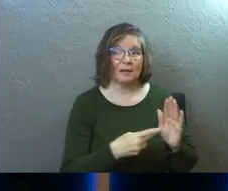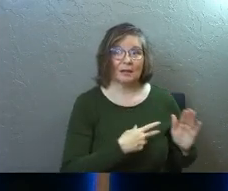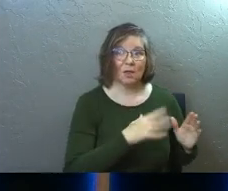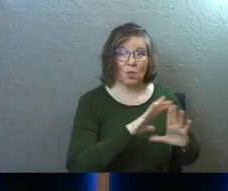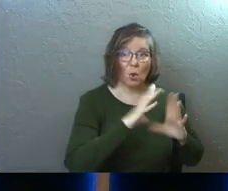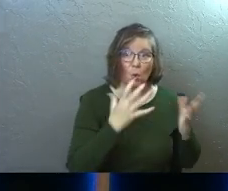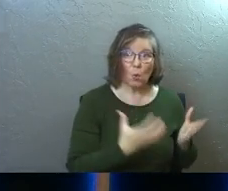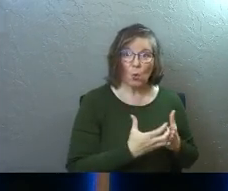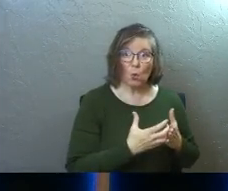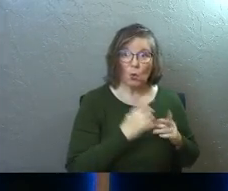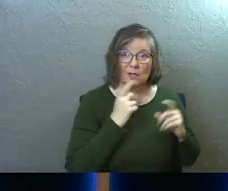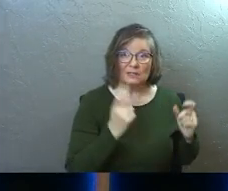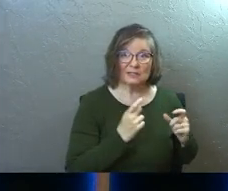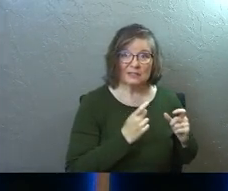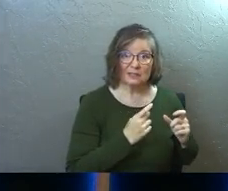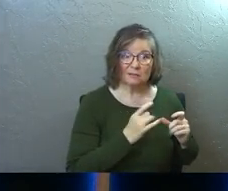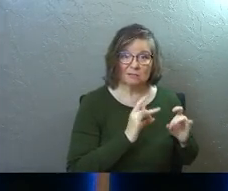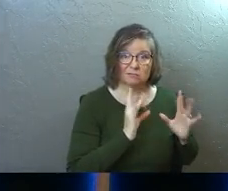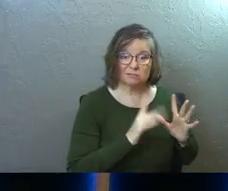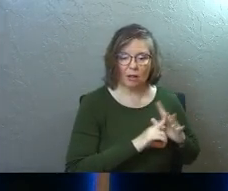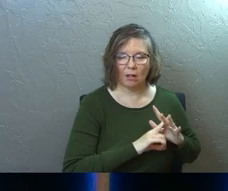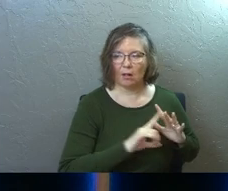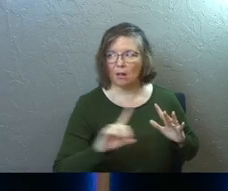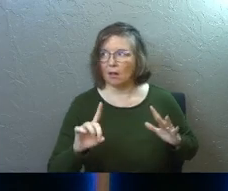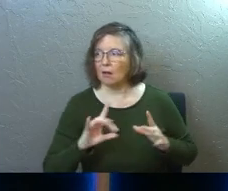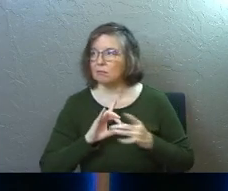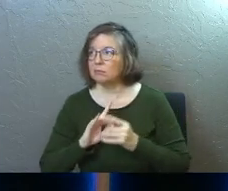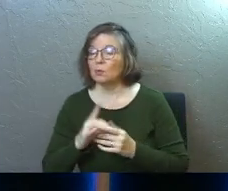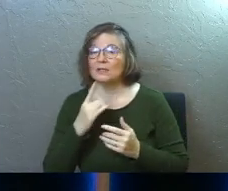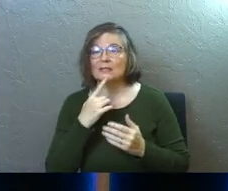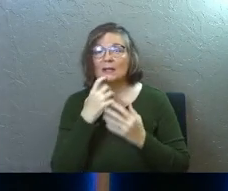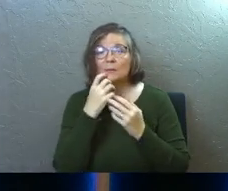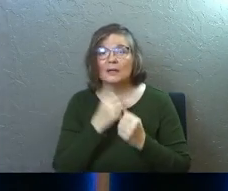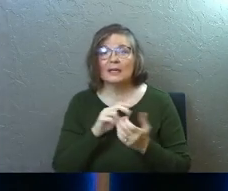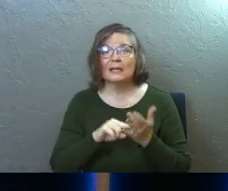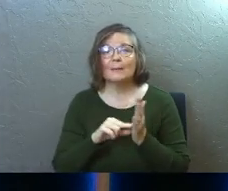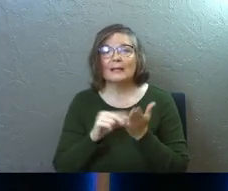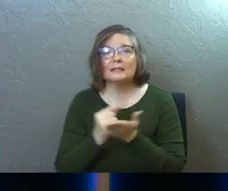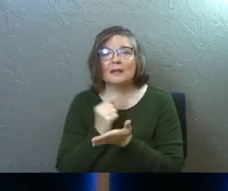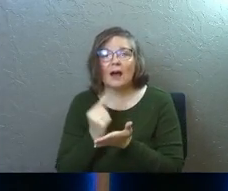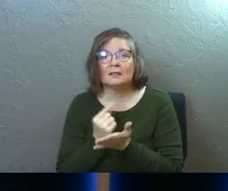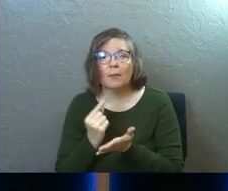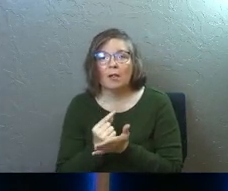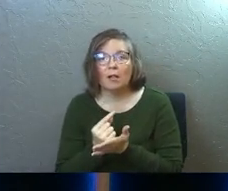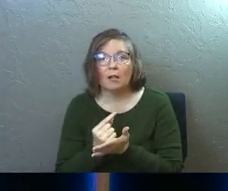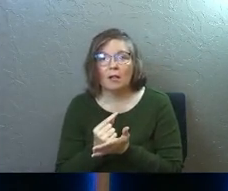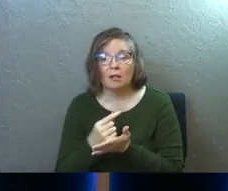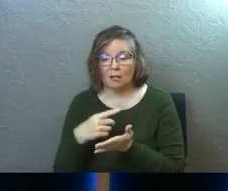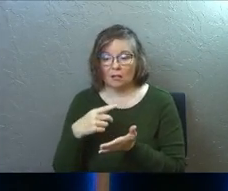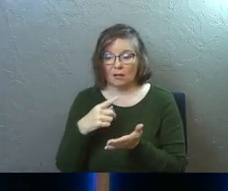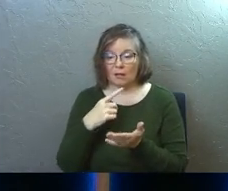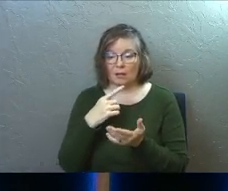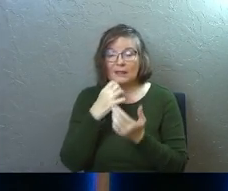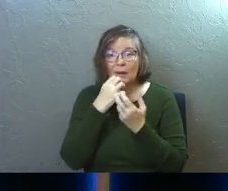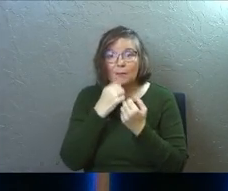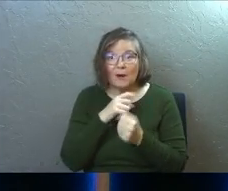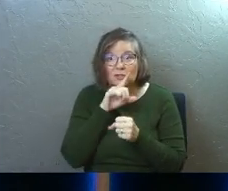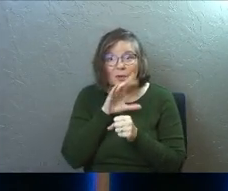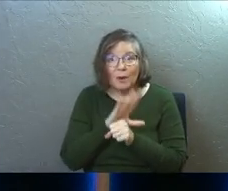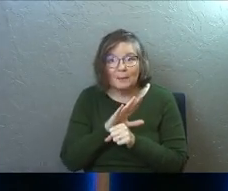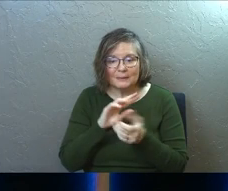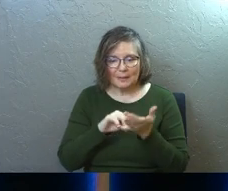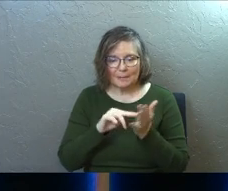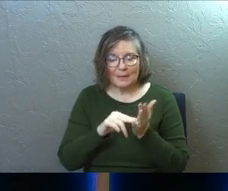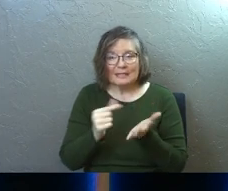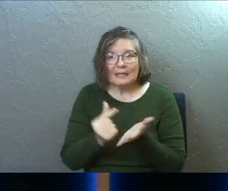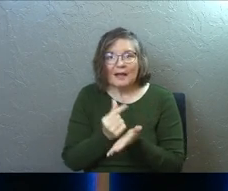caused by human desire. So when he says the great and precious promises, he means the gospel there. He means the fact that you are saved